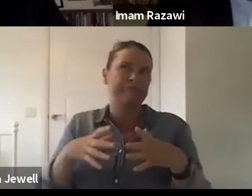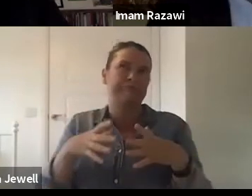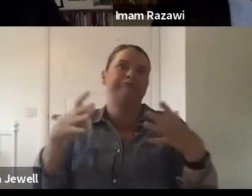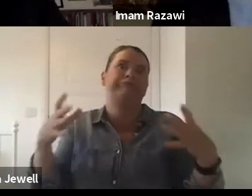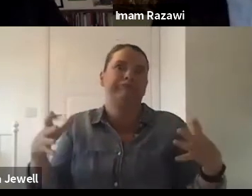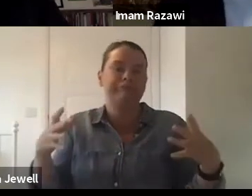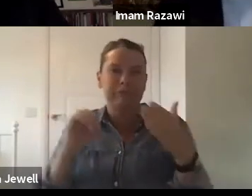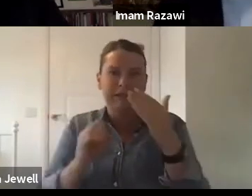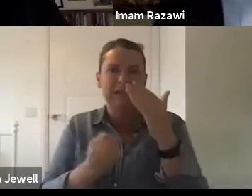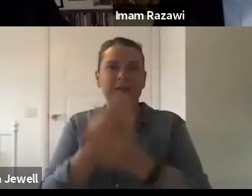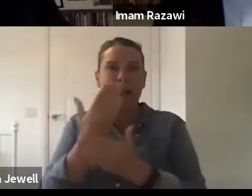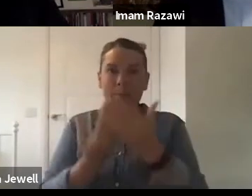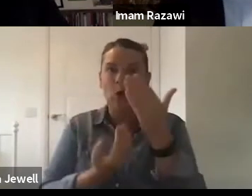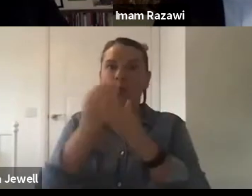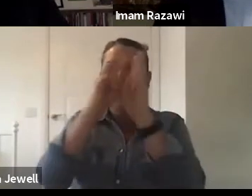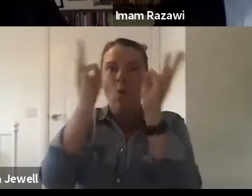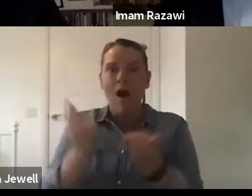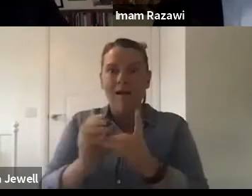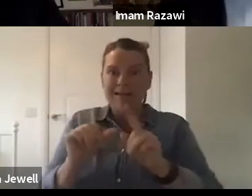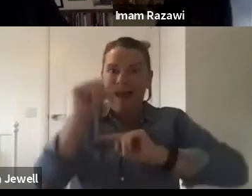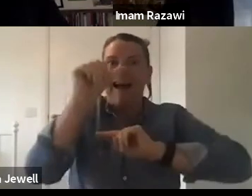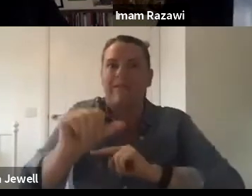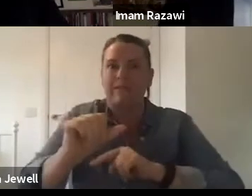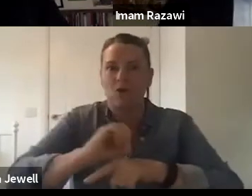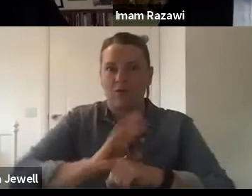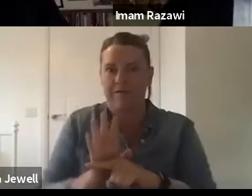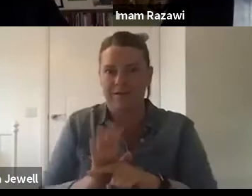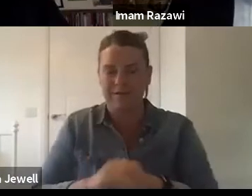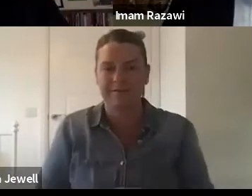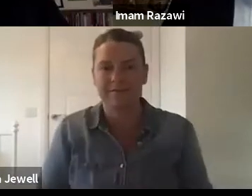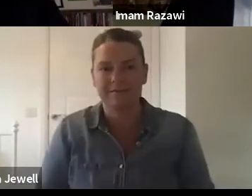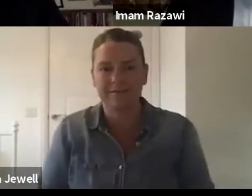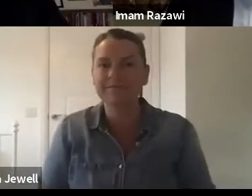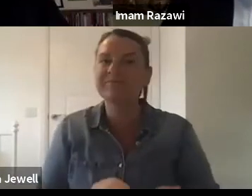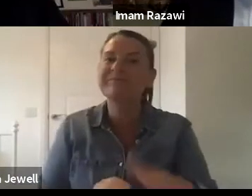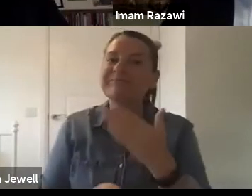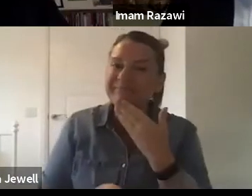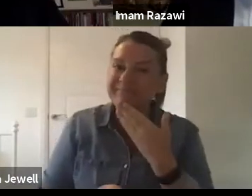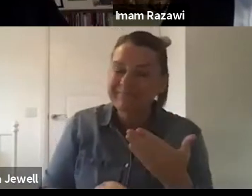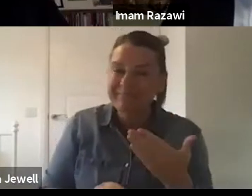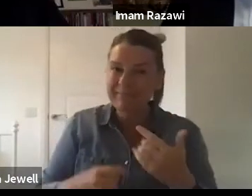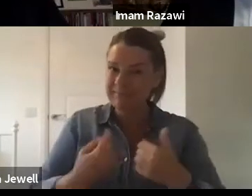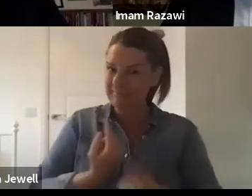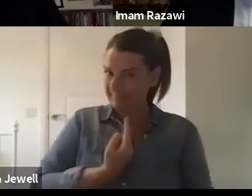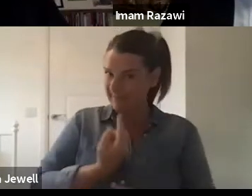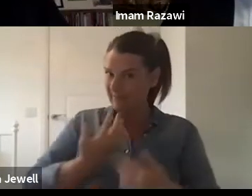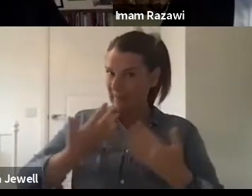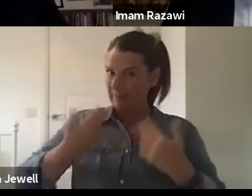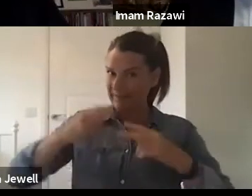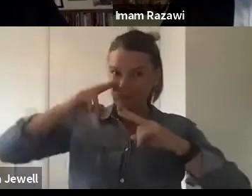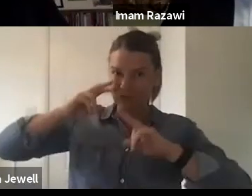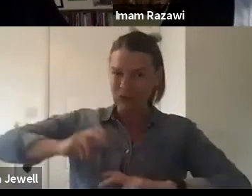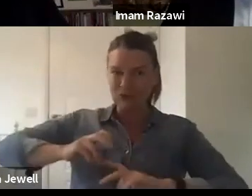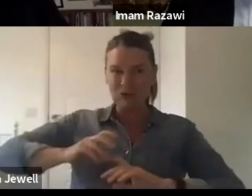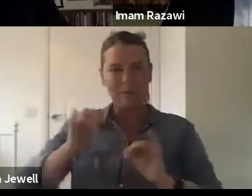essentially, after COVID. Thank you. And I did a bit of research and Dorothy might be able